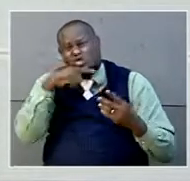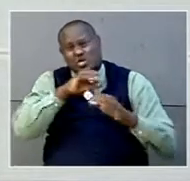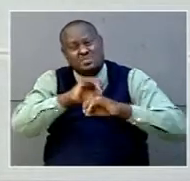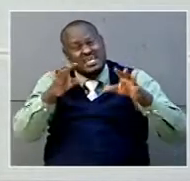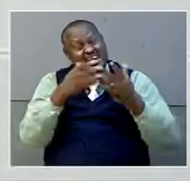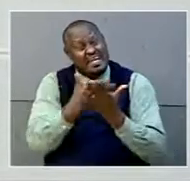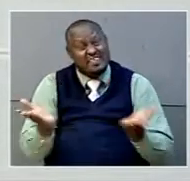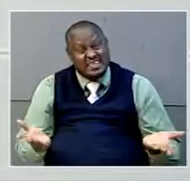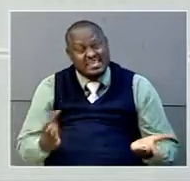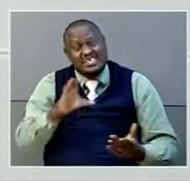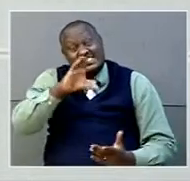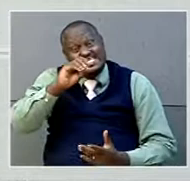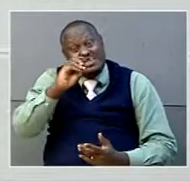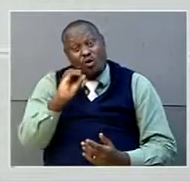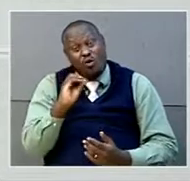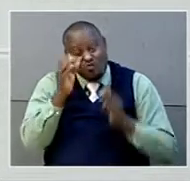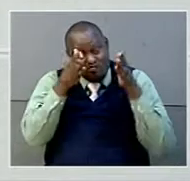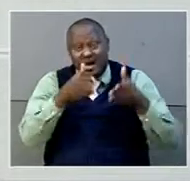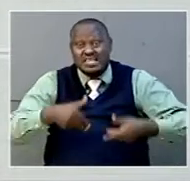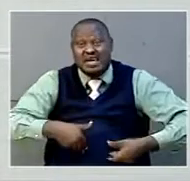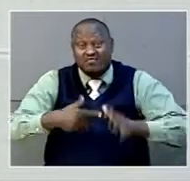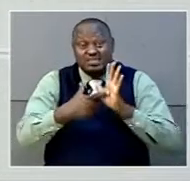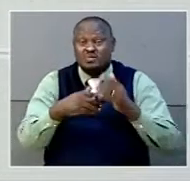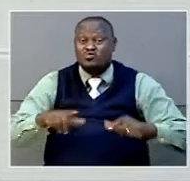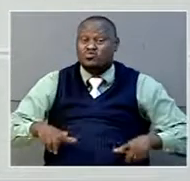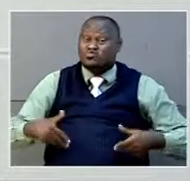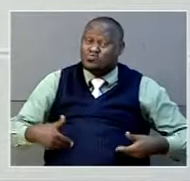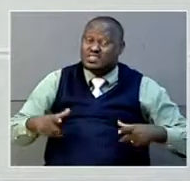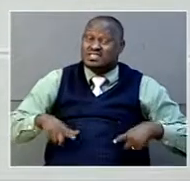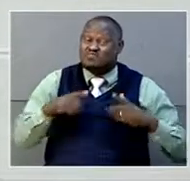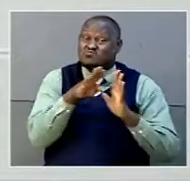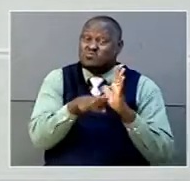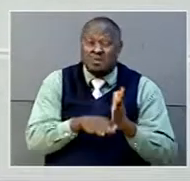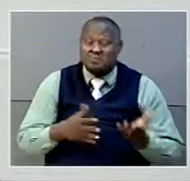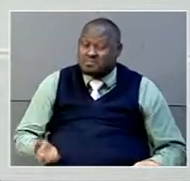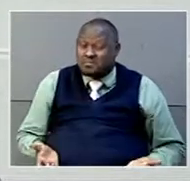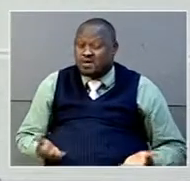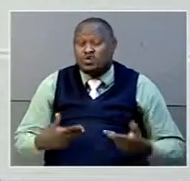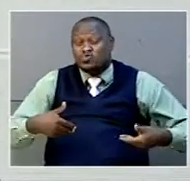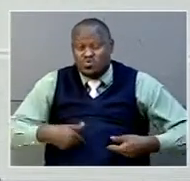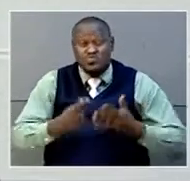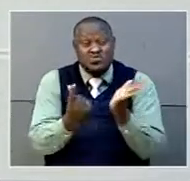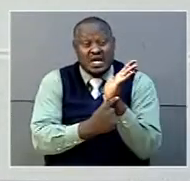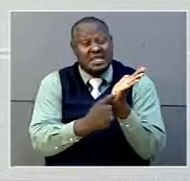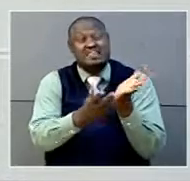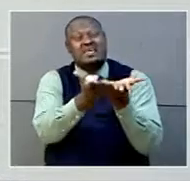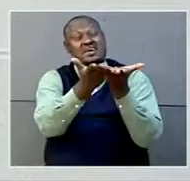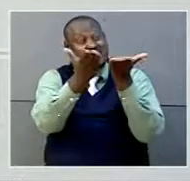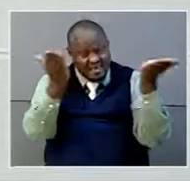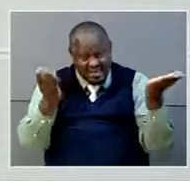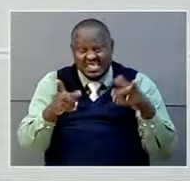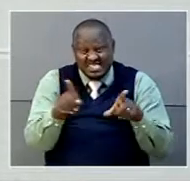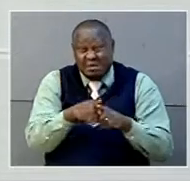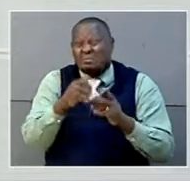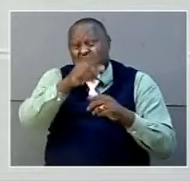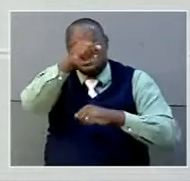CDOs target young people. Are you not the ones in charge of youth livelihood programs? All the youths of this country, even the illiterate